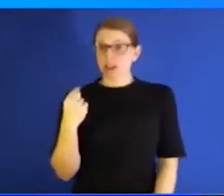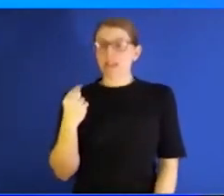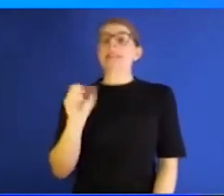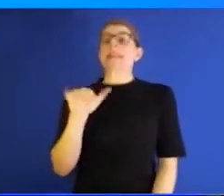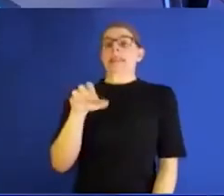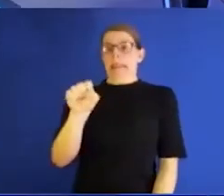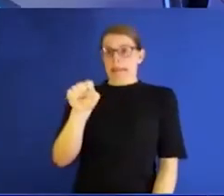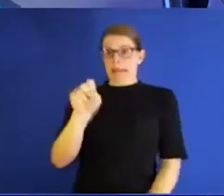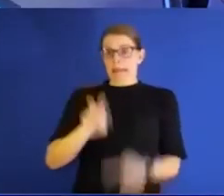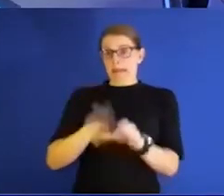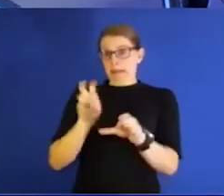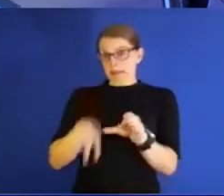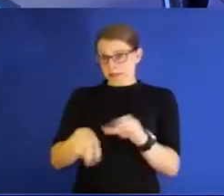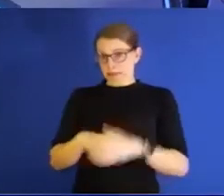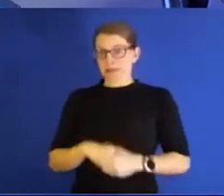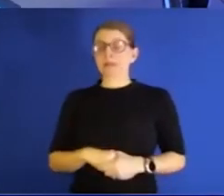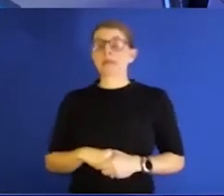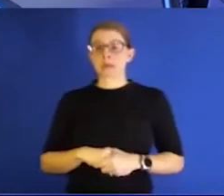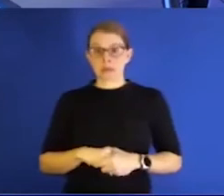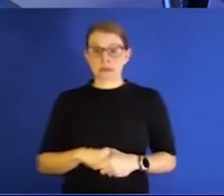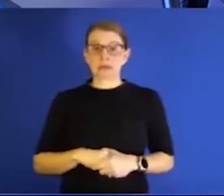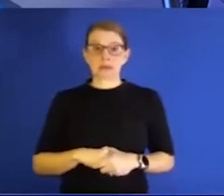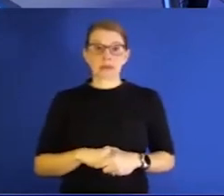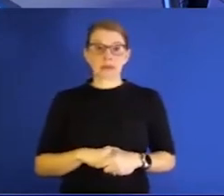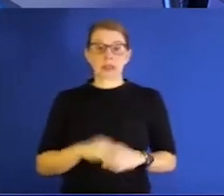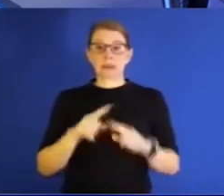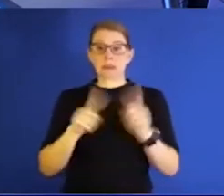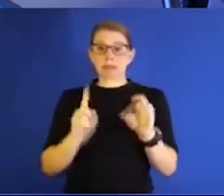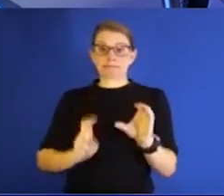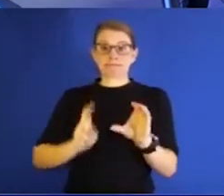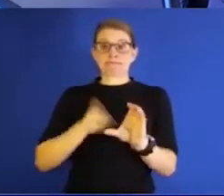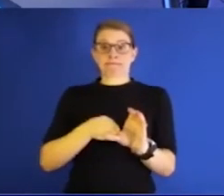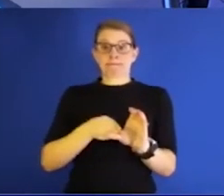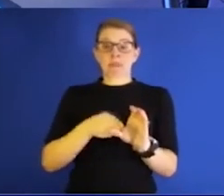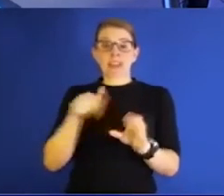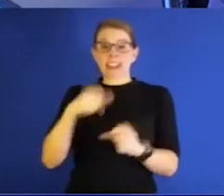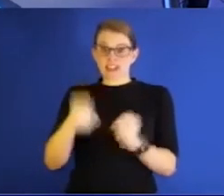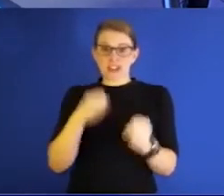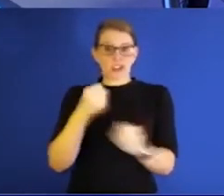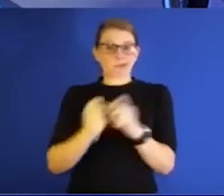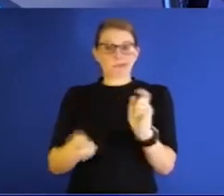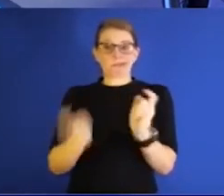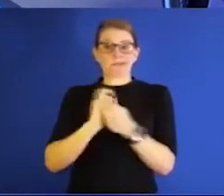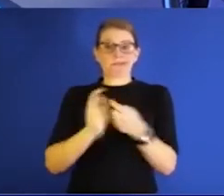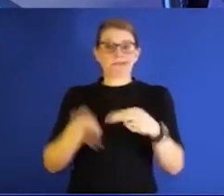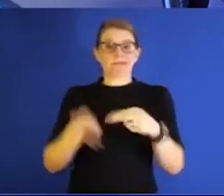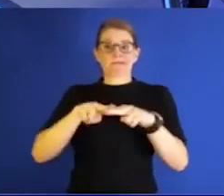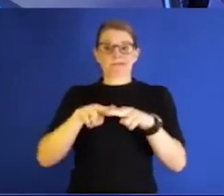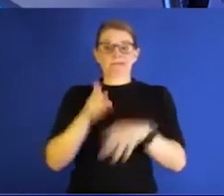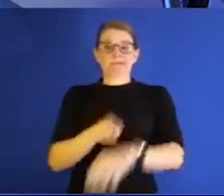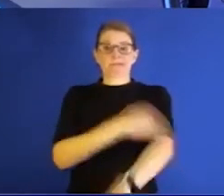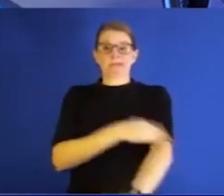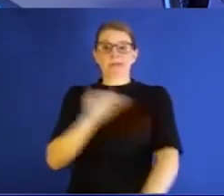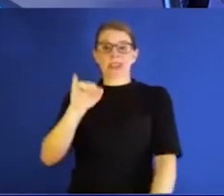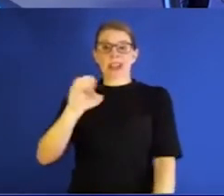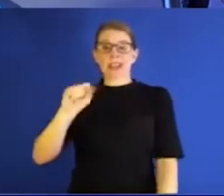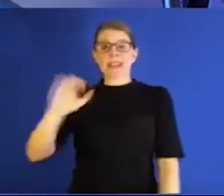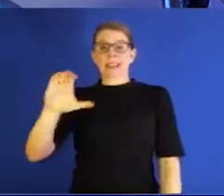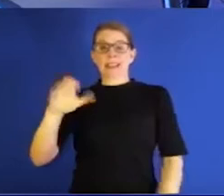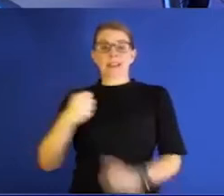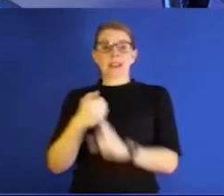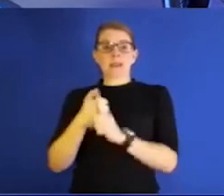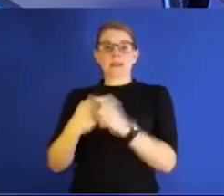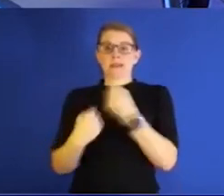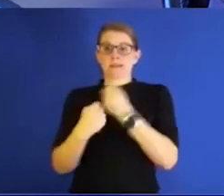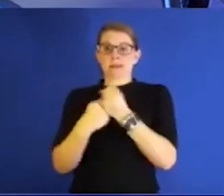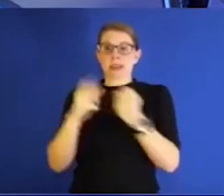All right. But we really rebounded that this year, and it's been going well. All right. Isaac is a Mizzou guy, but he has a question